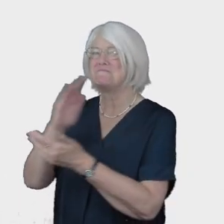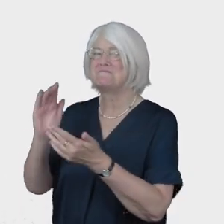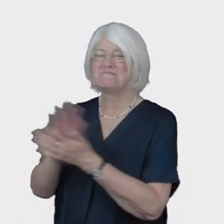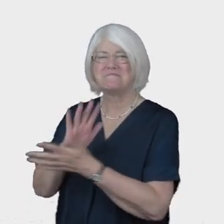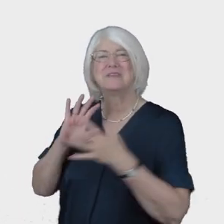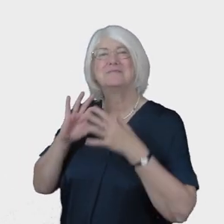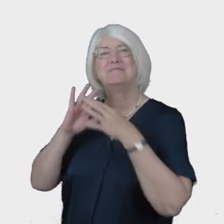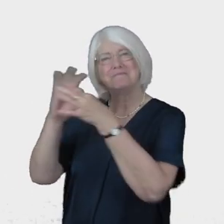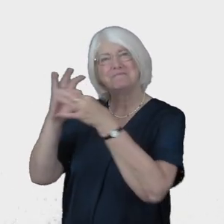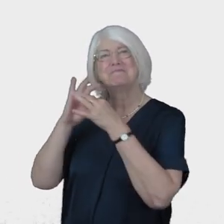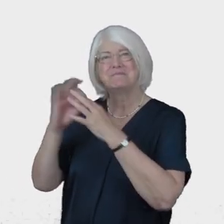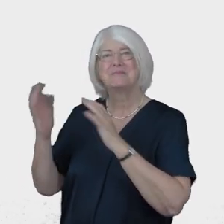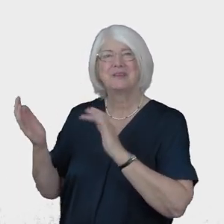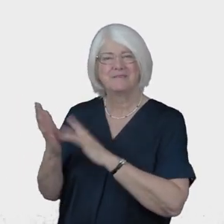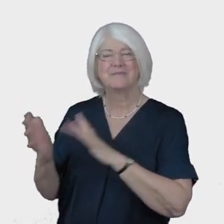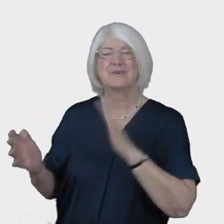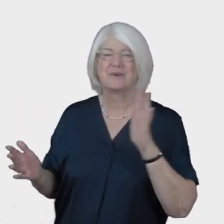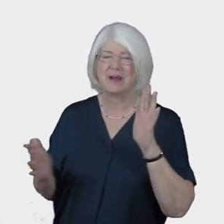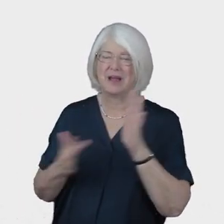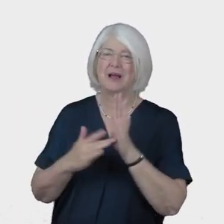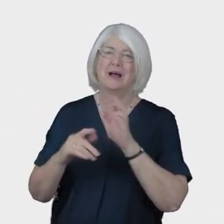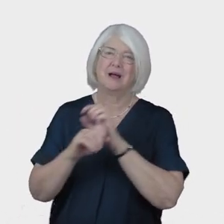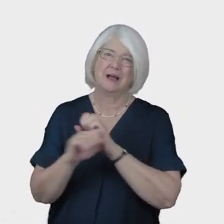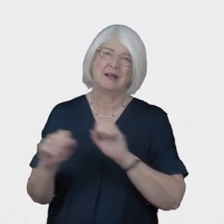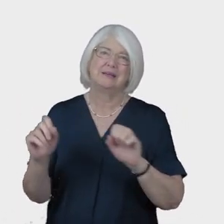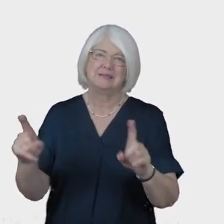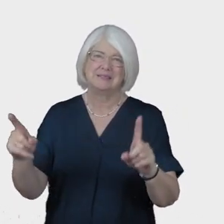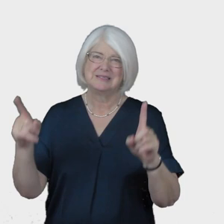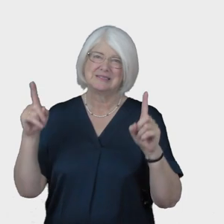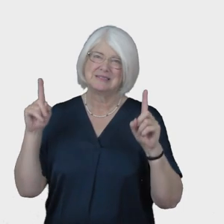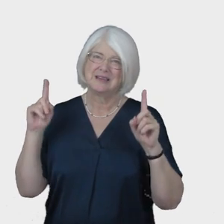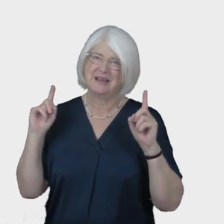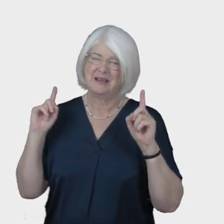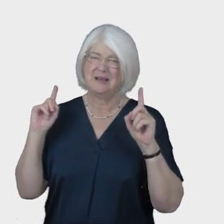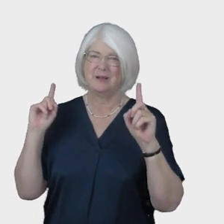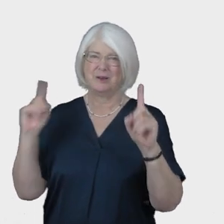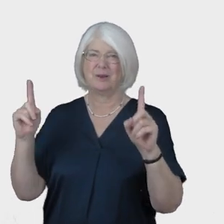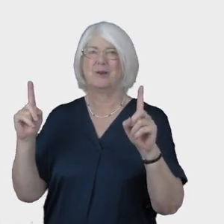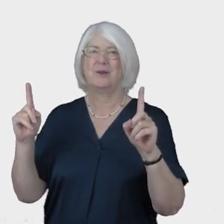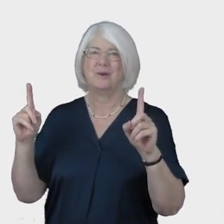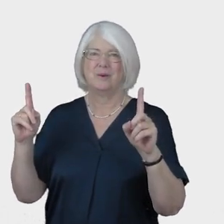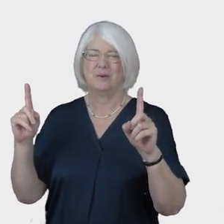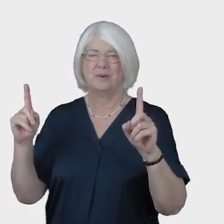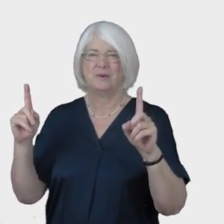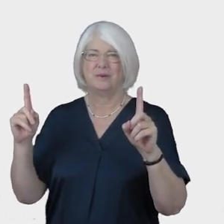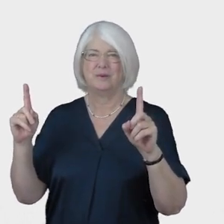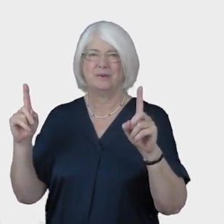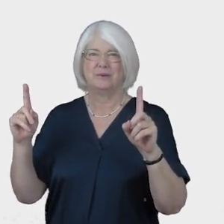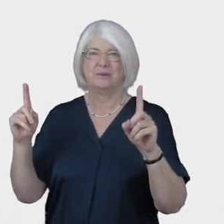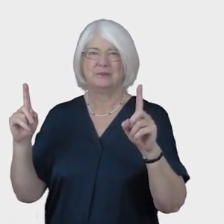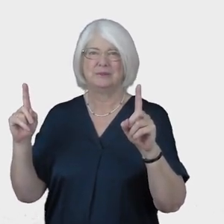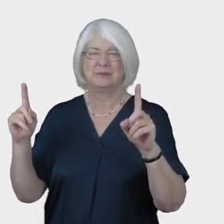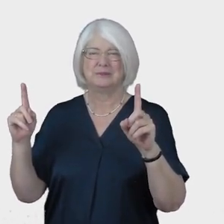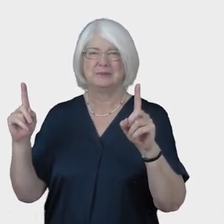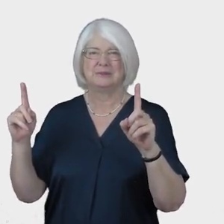gladness in the joy of Christ again